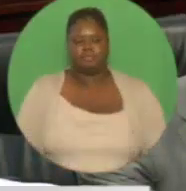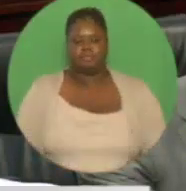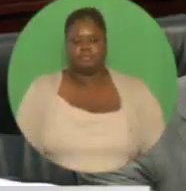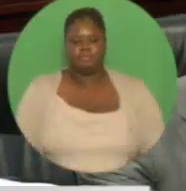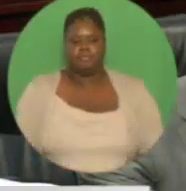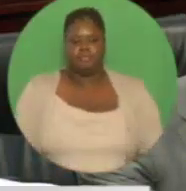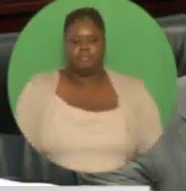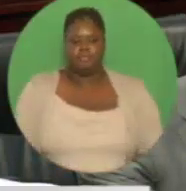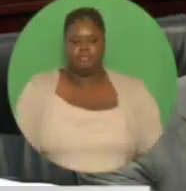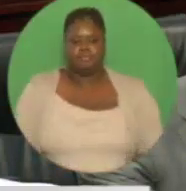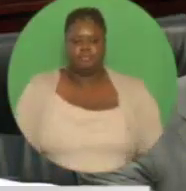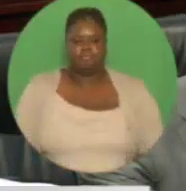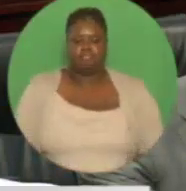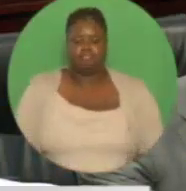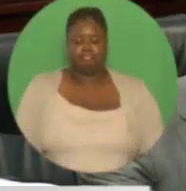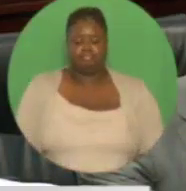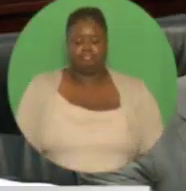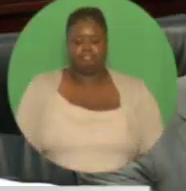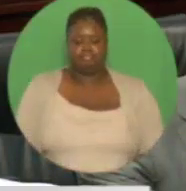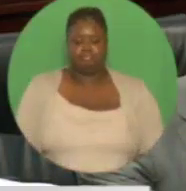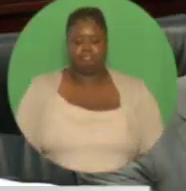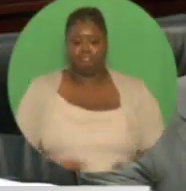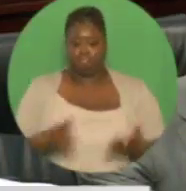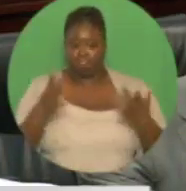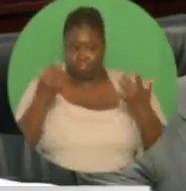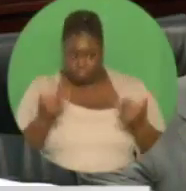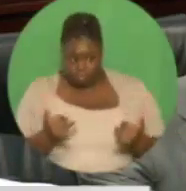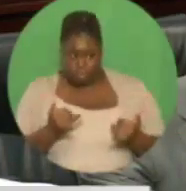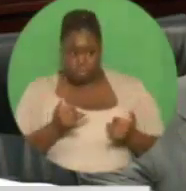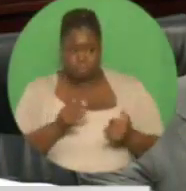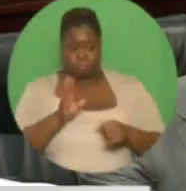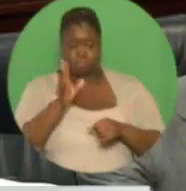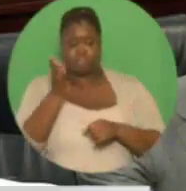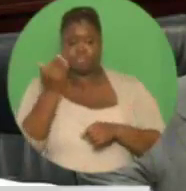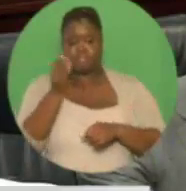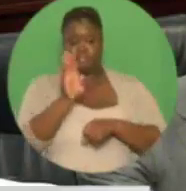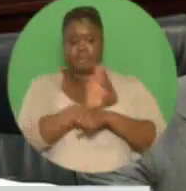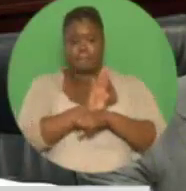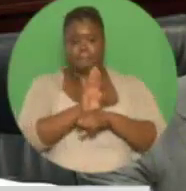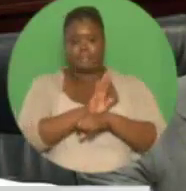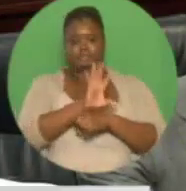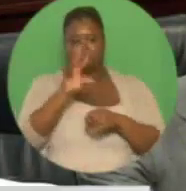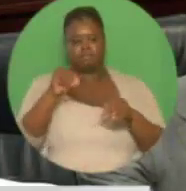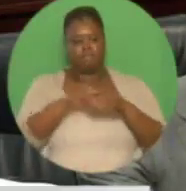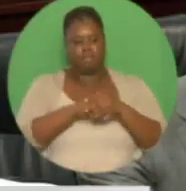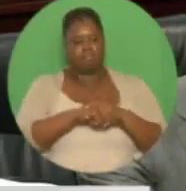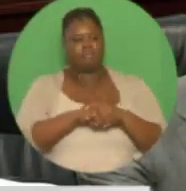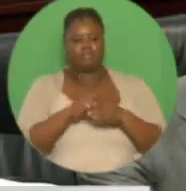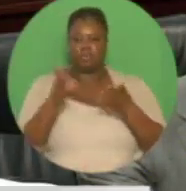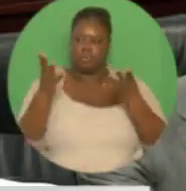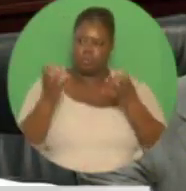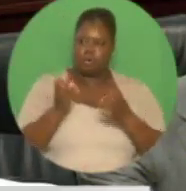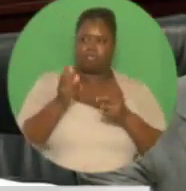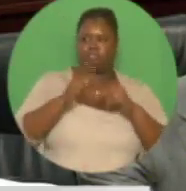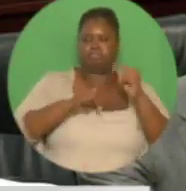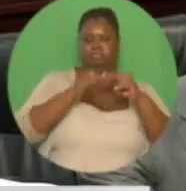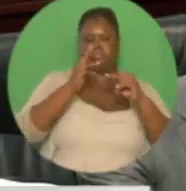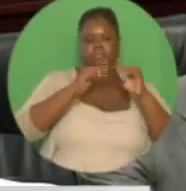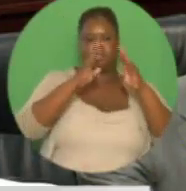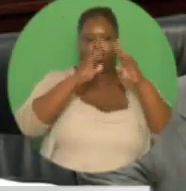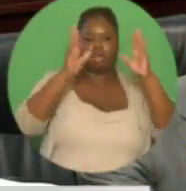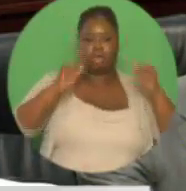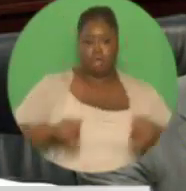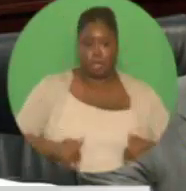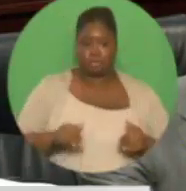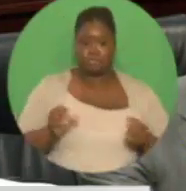We have so far engaged 15 investors who wish to participate in the program, with an undertaking to construct 1